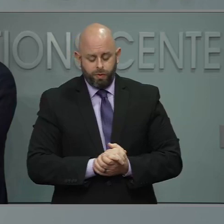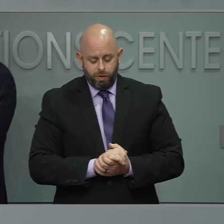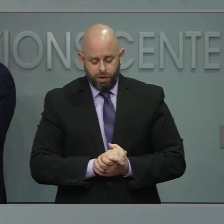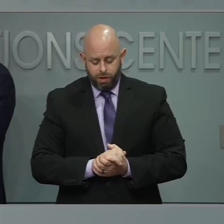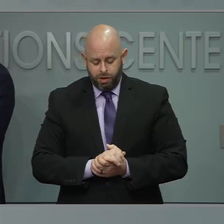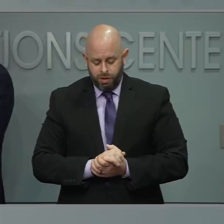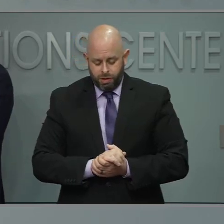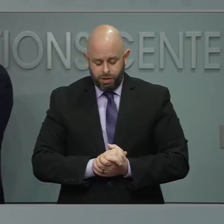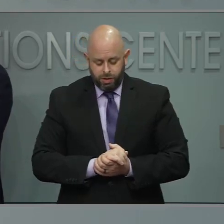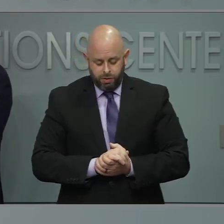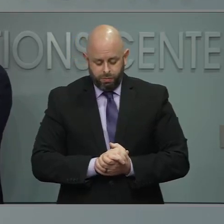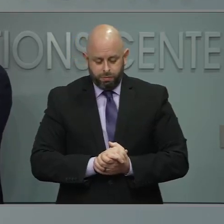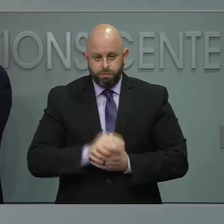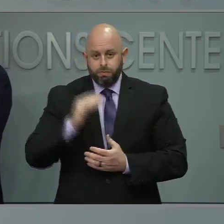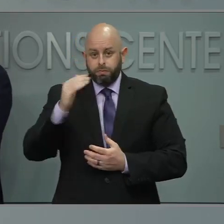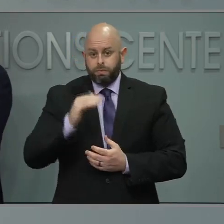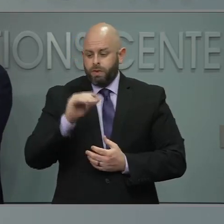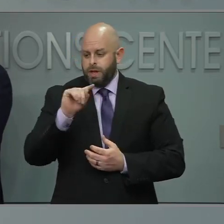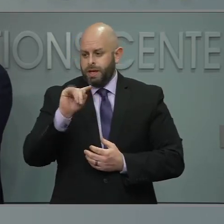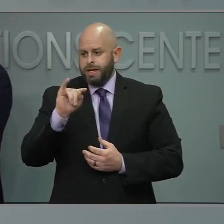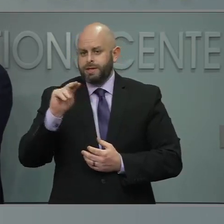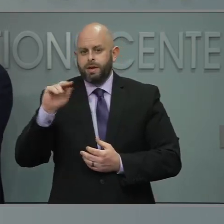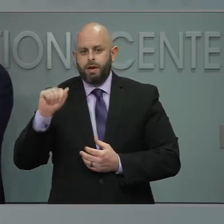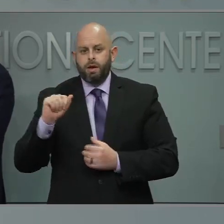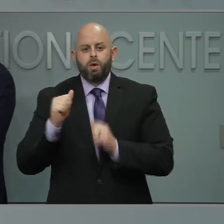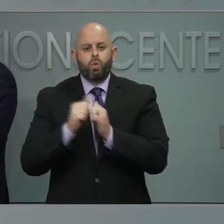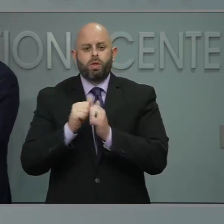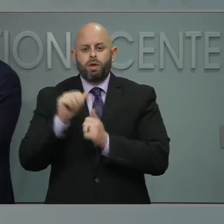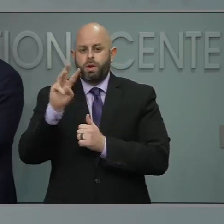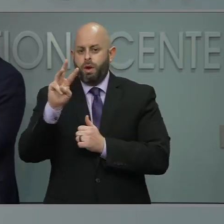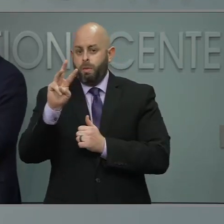Our next question is from Tina Terry with WSOC.